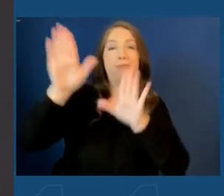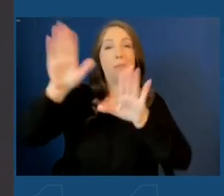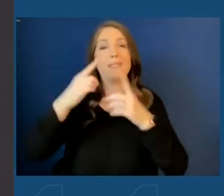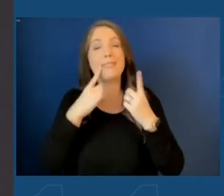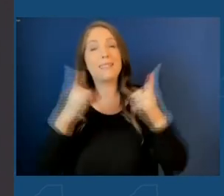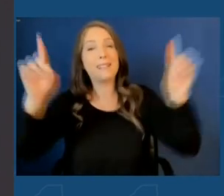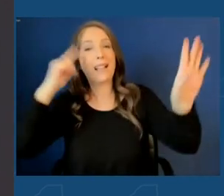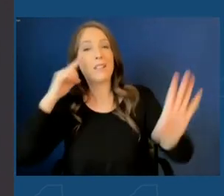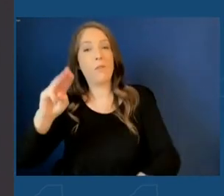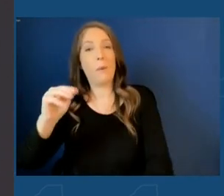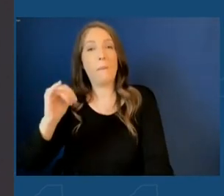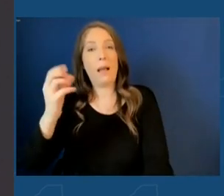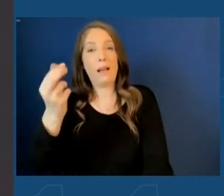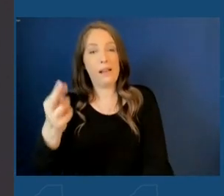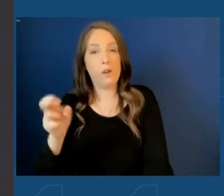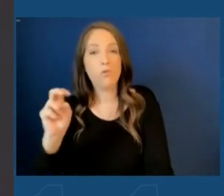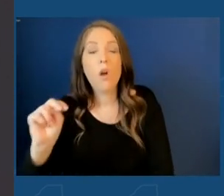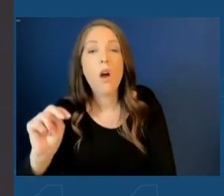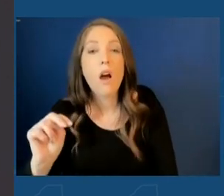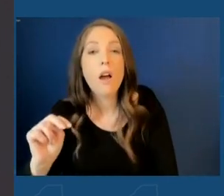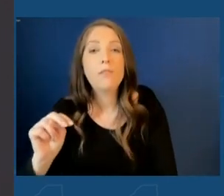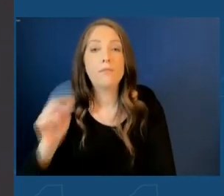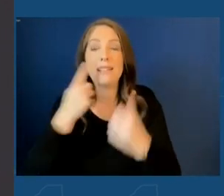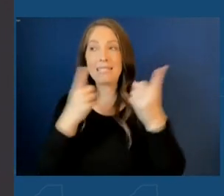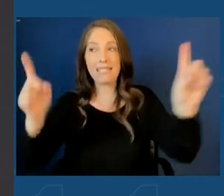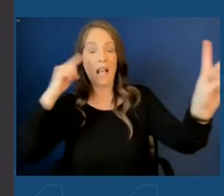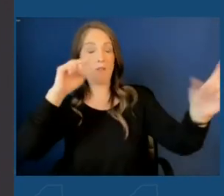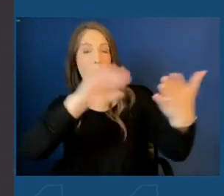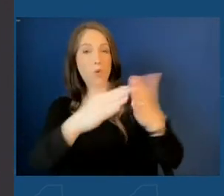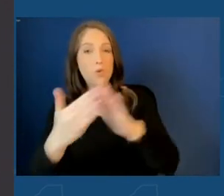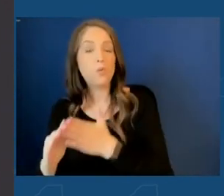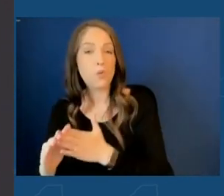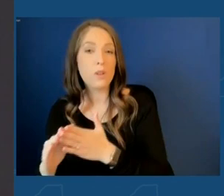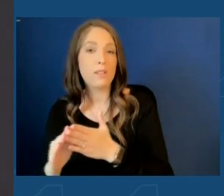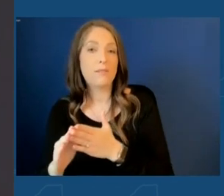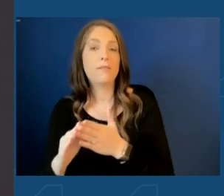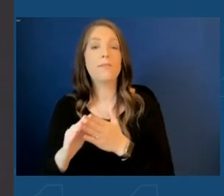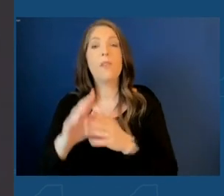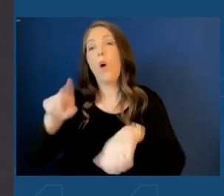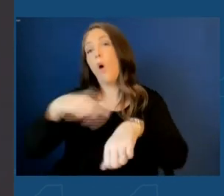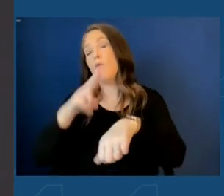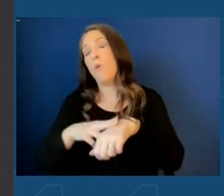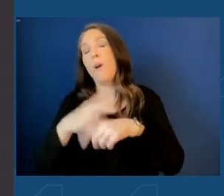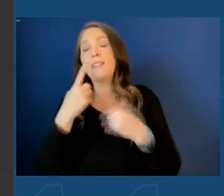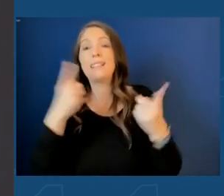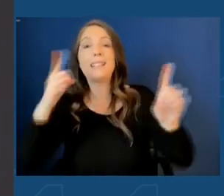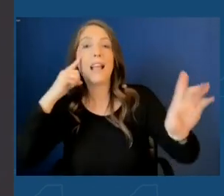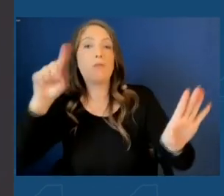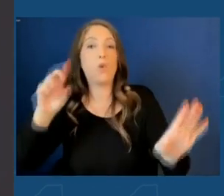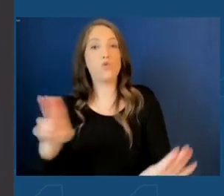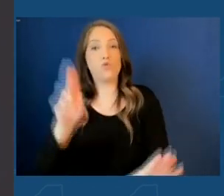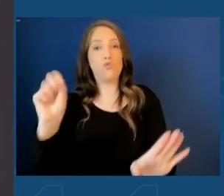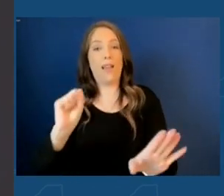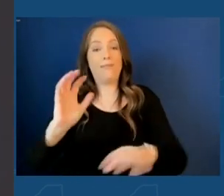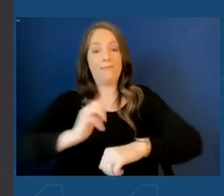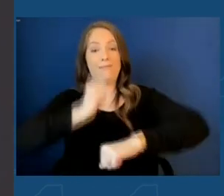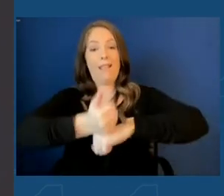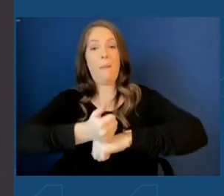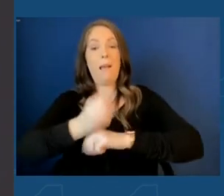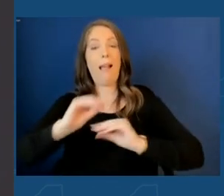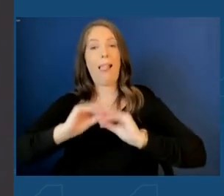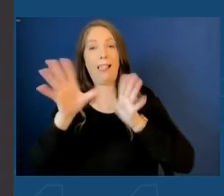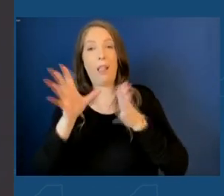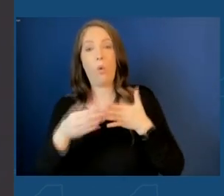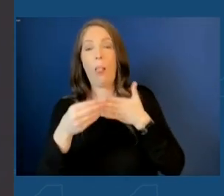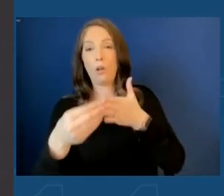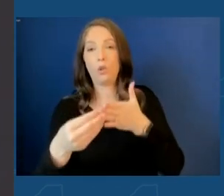Micron, great success for the community here, and of course great success for U.S. in establishing a clear leadership.